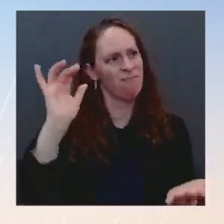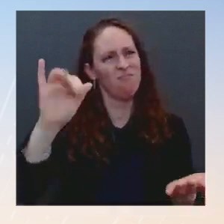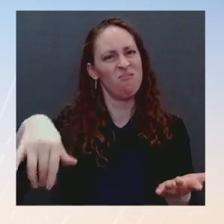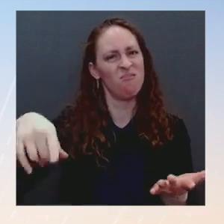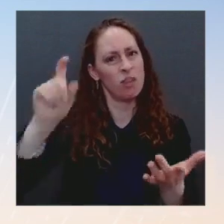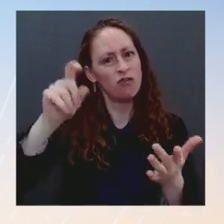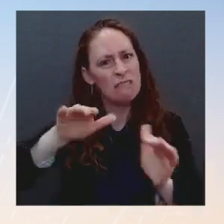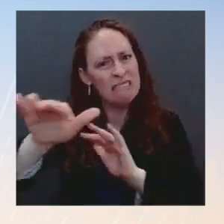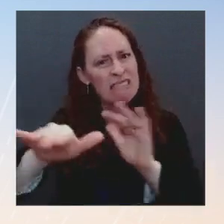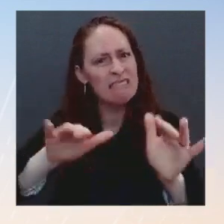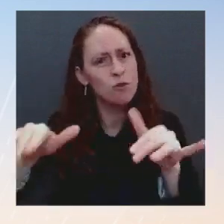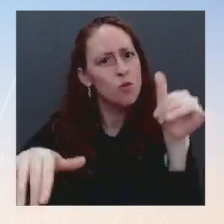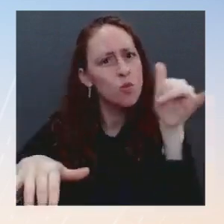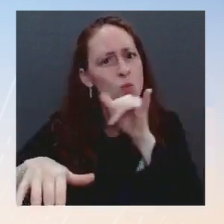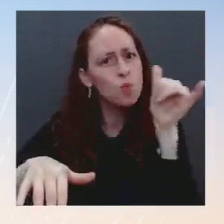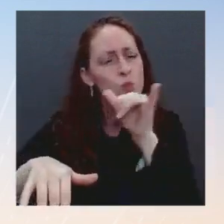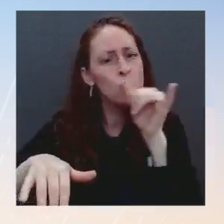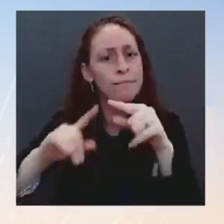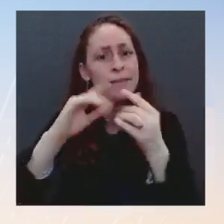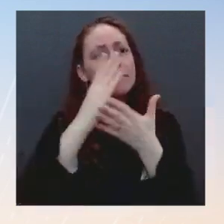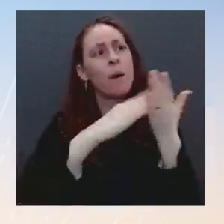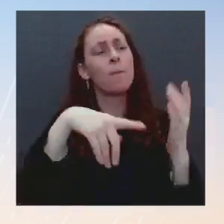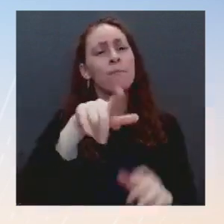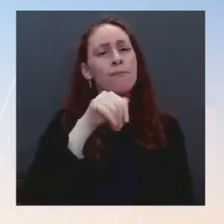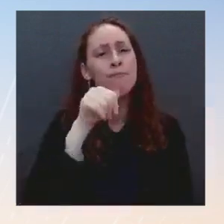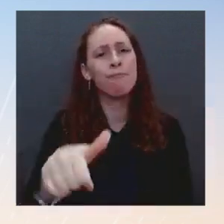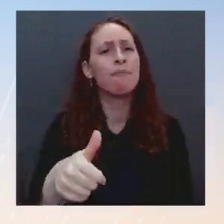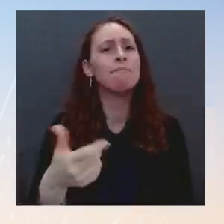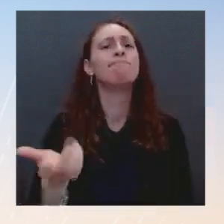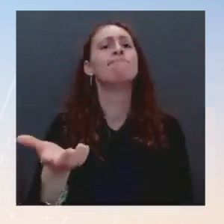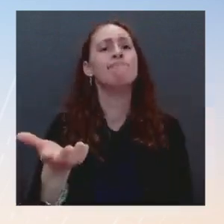our view is it's a good step, it's a positive step, but there's more that can be done. again, you.